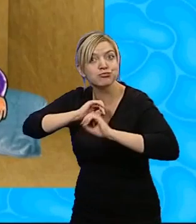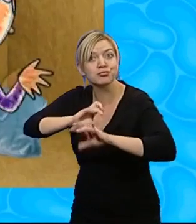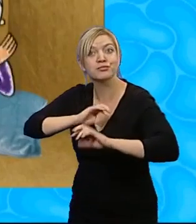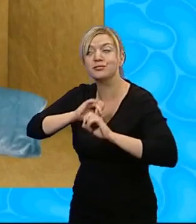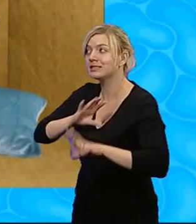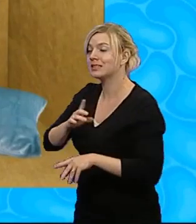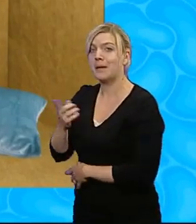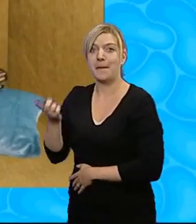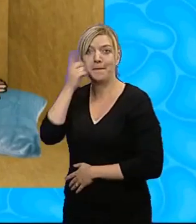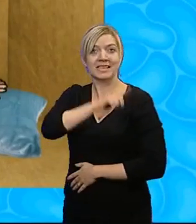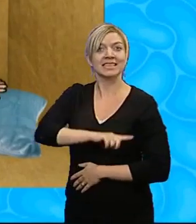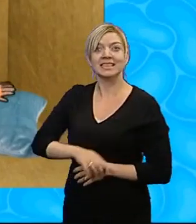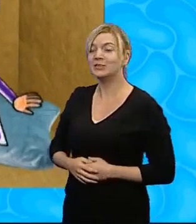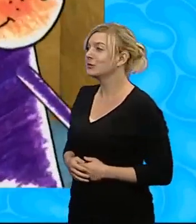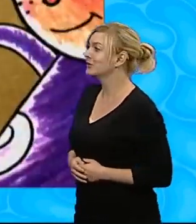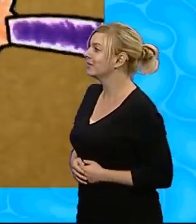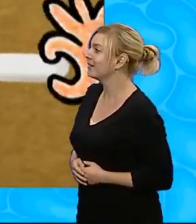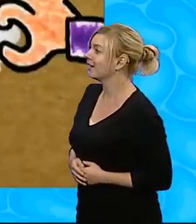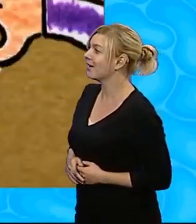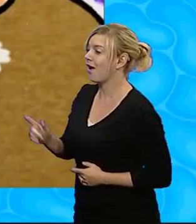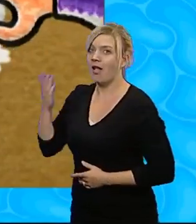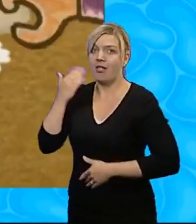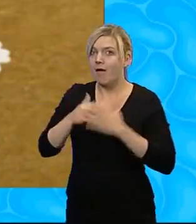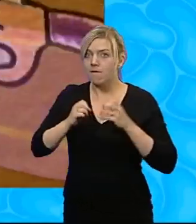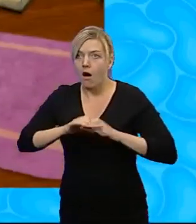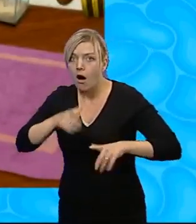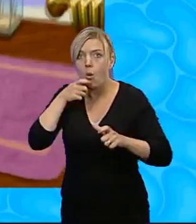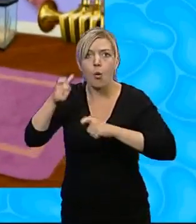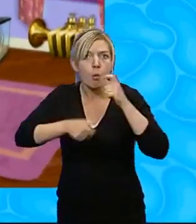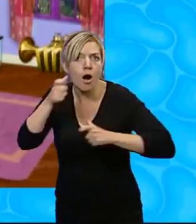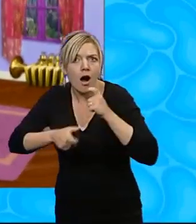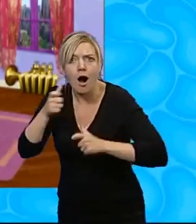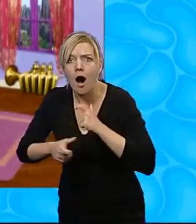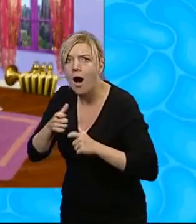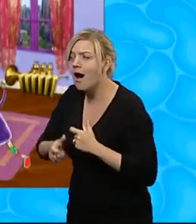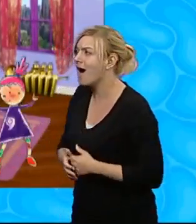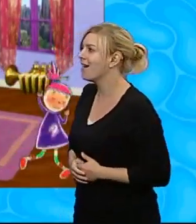Pinky Dinky Doo Never at a loss for what she pulls out of the blue